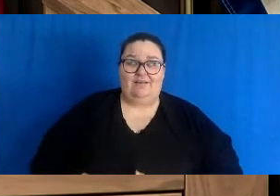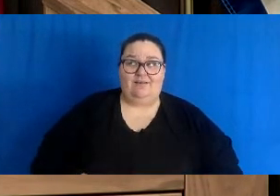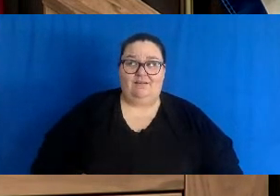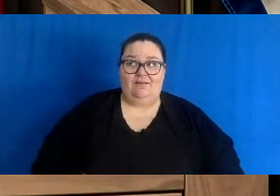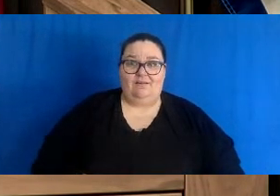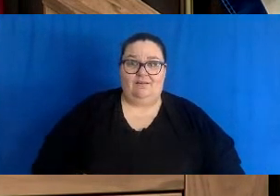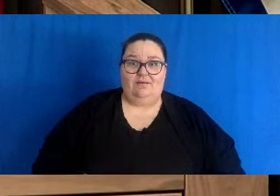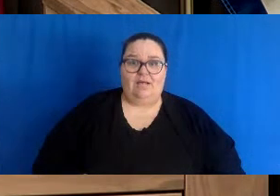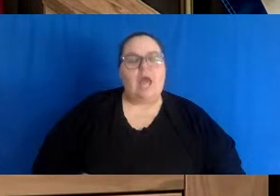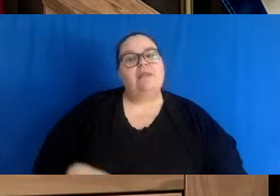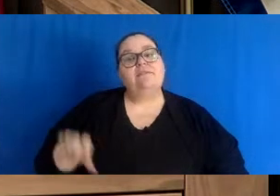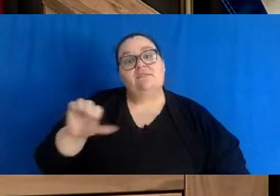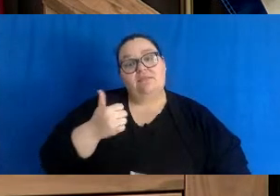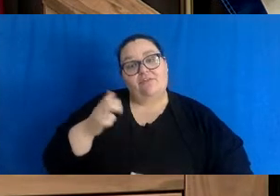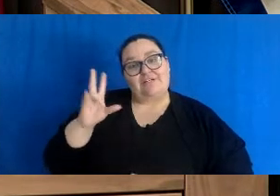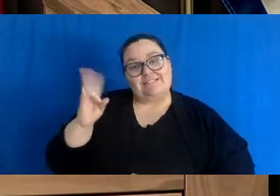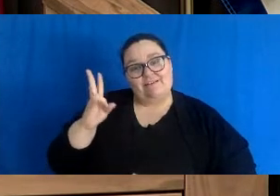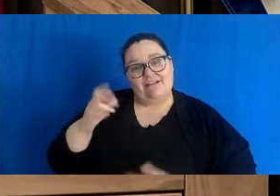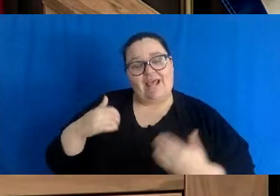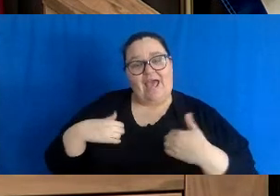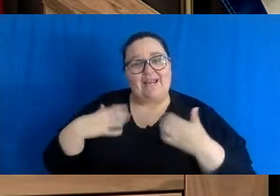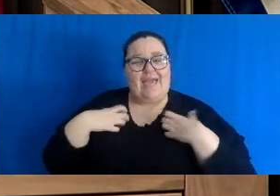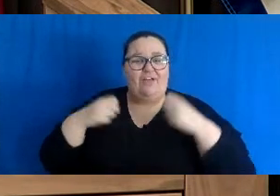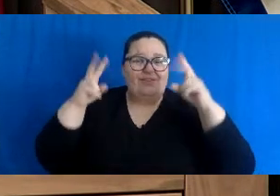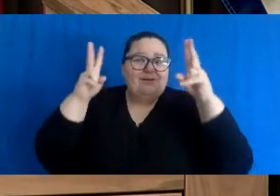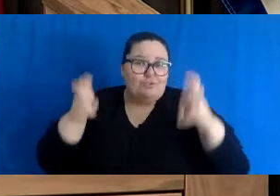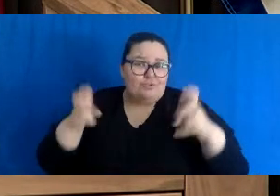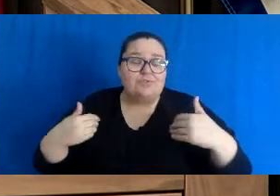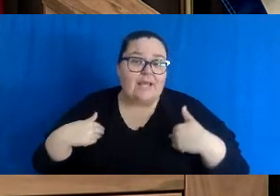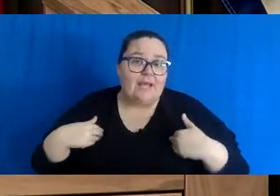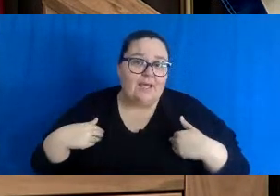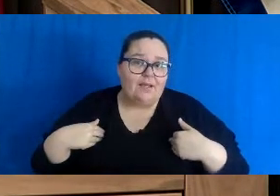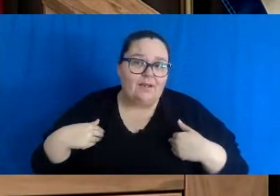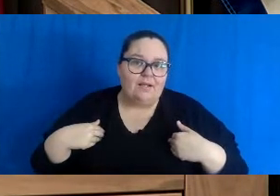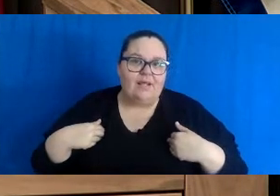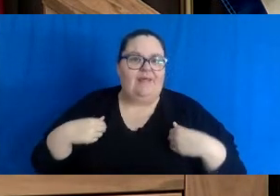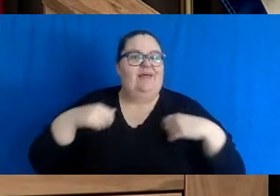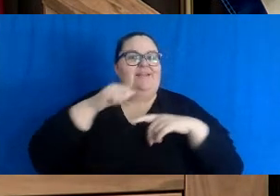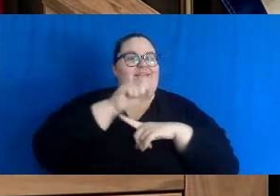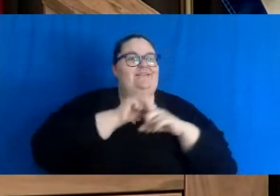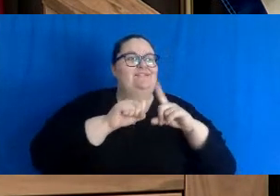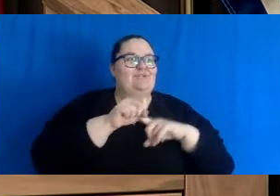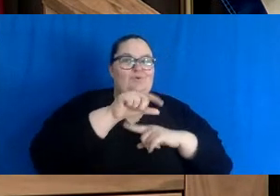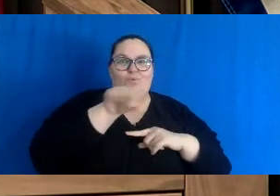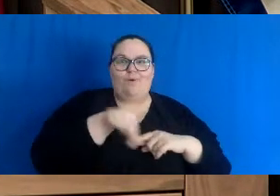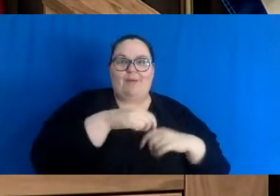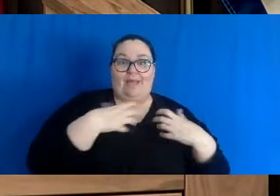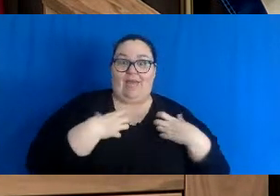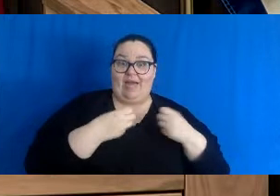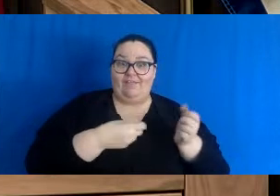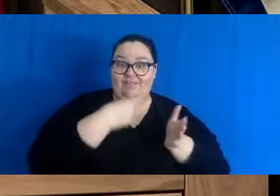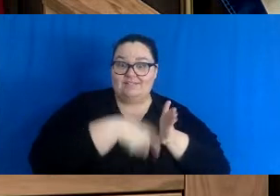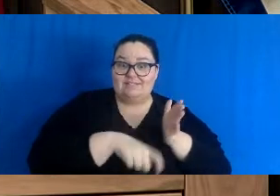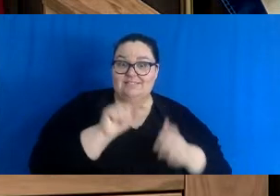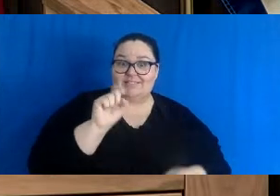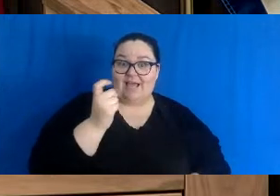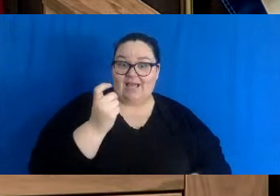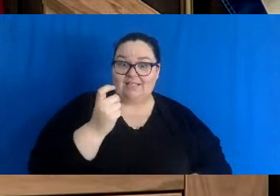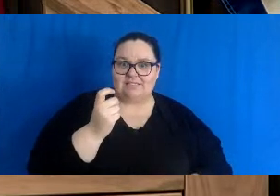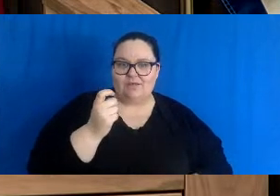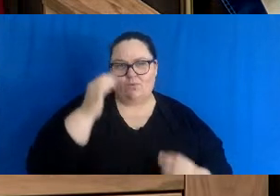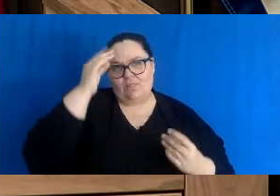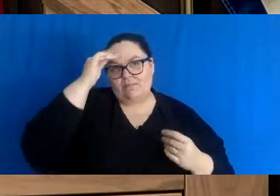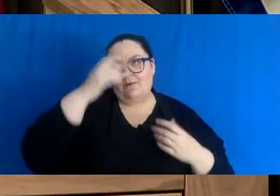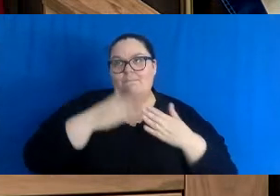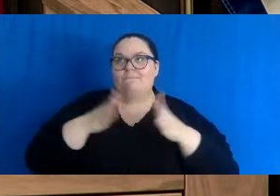can't ignore it. Now, the situation that was mentioned in Quebec about a health tax, we have to look at that in the context of our public